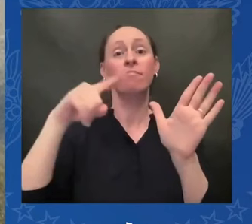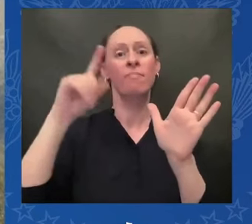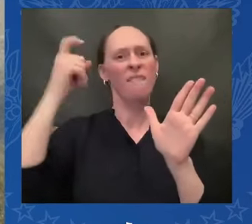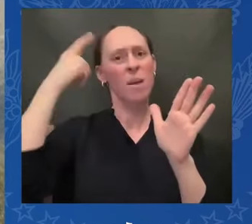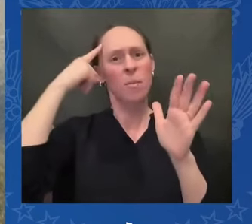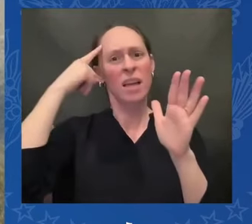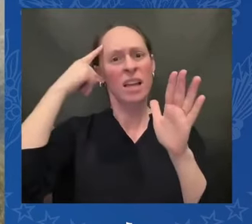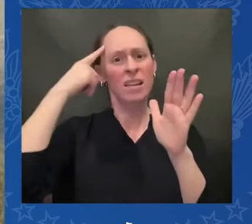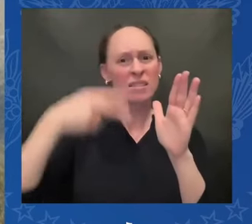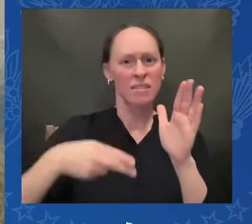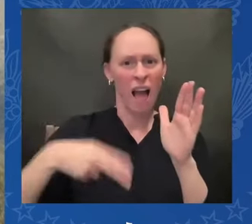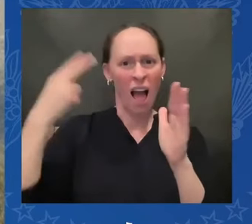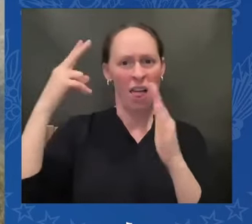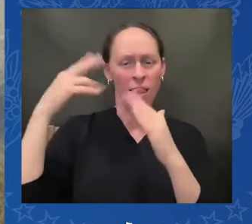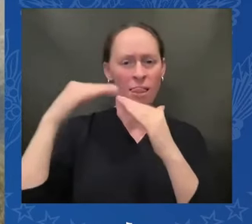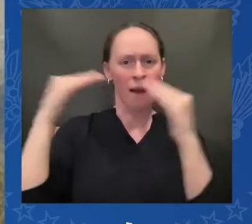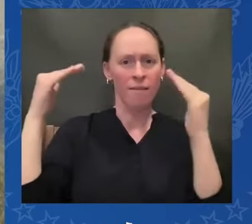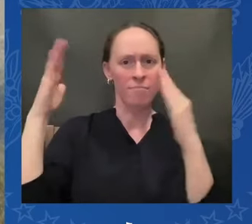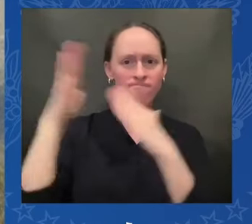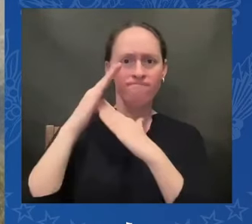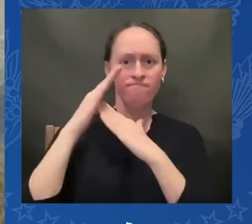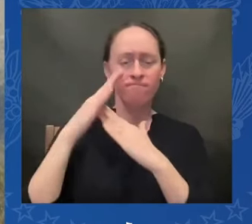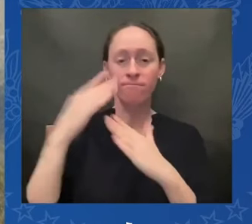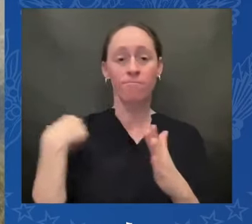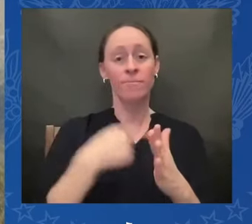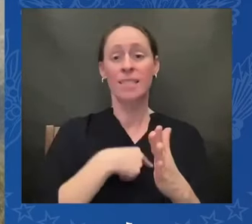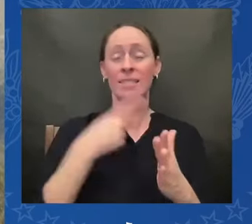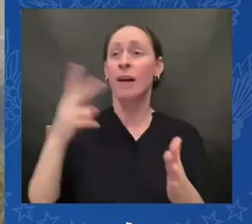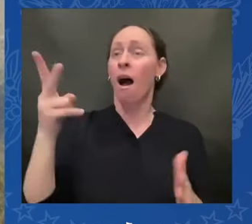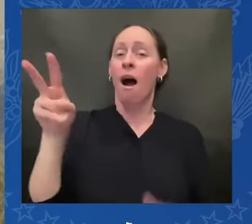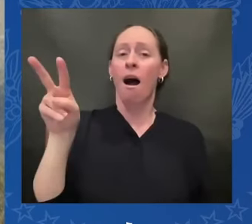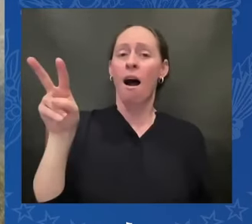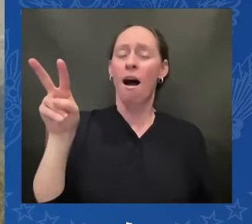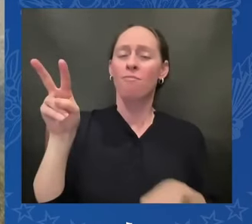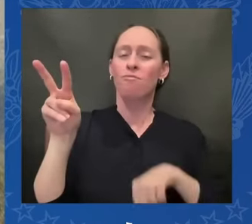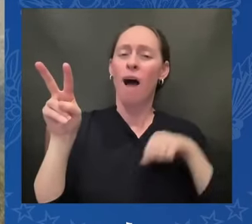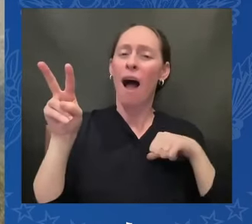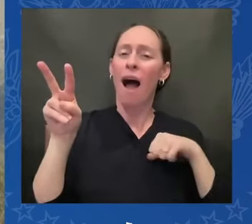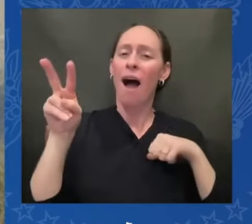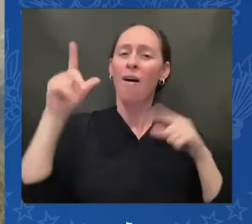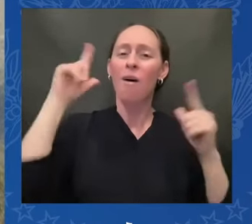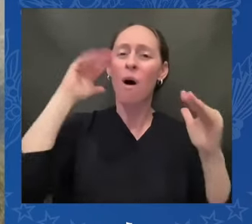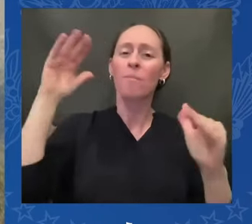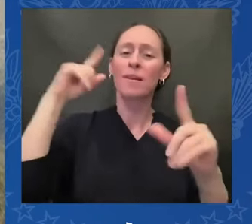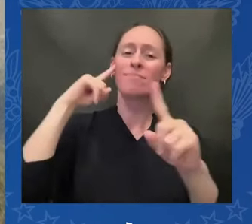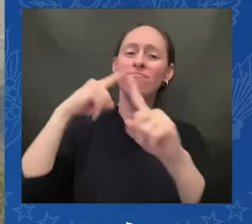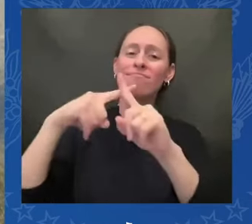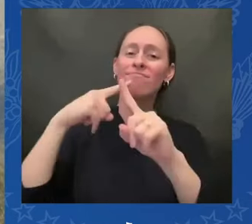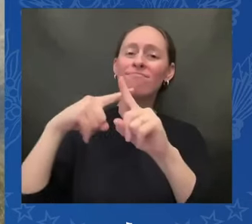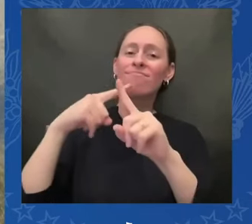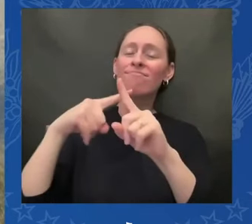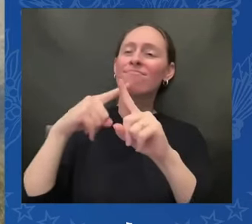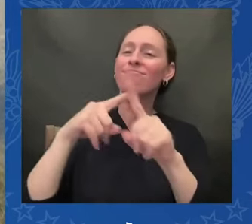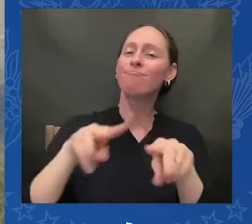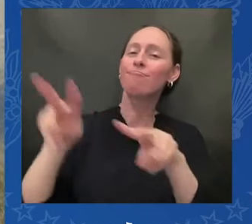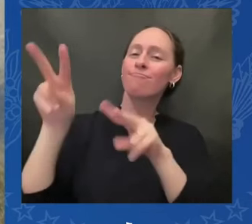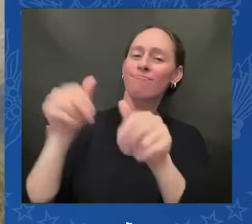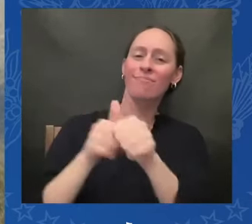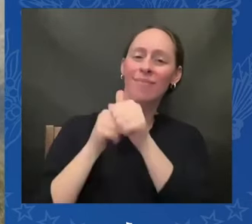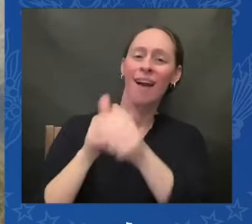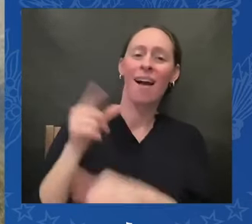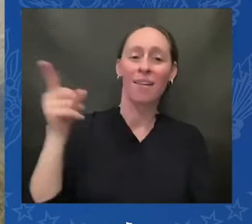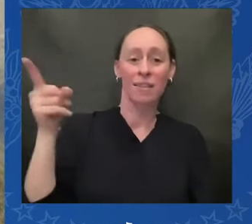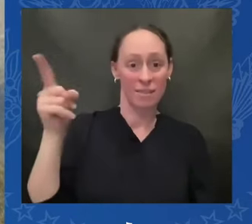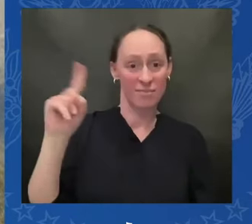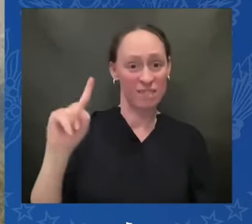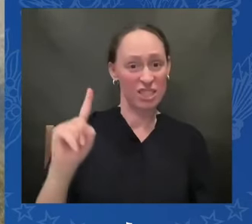a sense of pride and guidance not only is Secretary Haaland the first Native American of